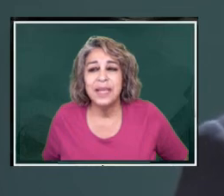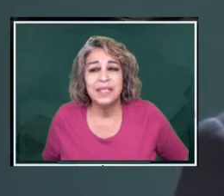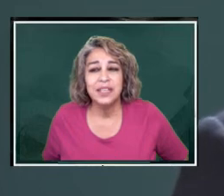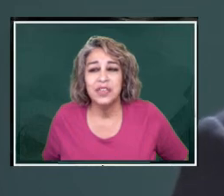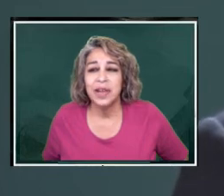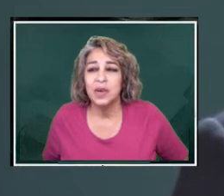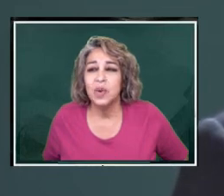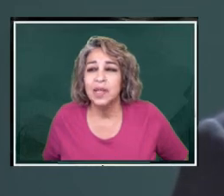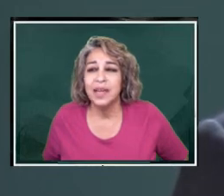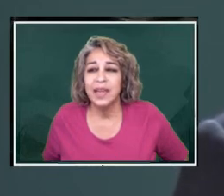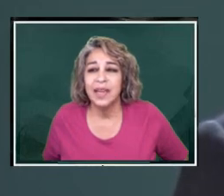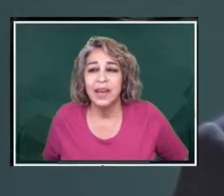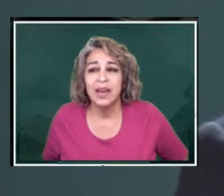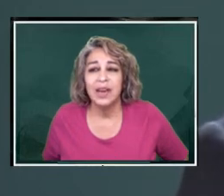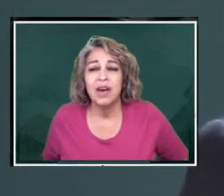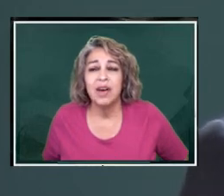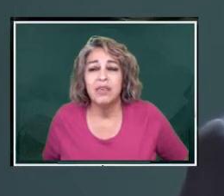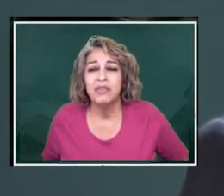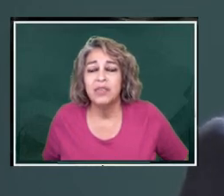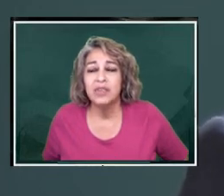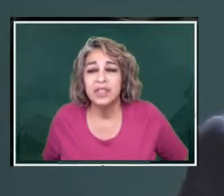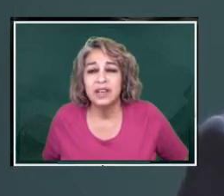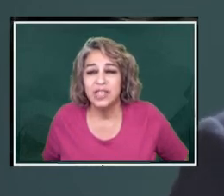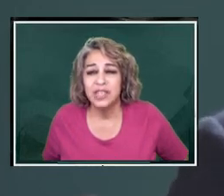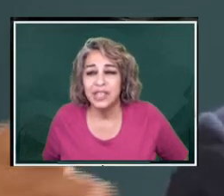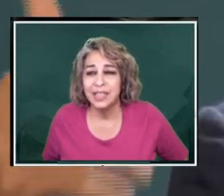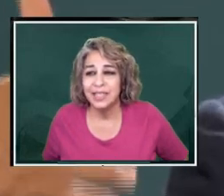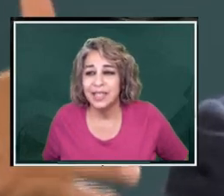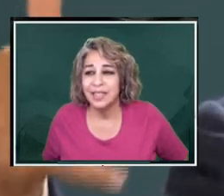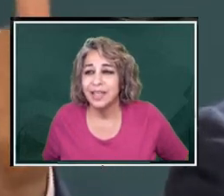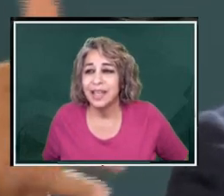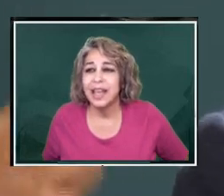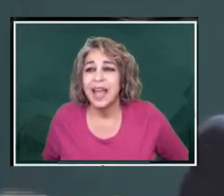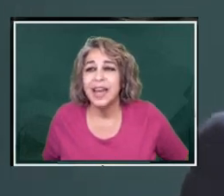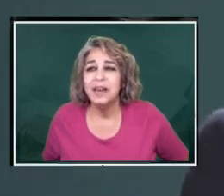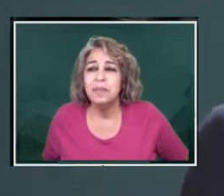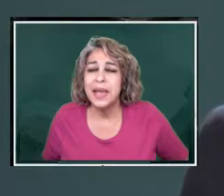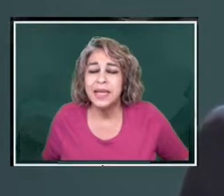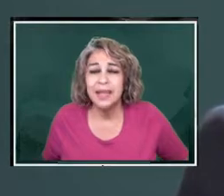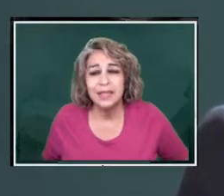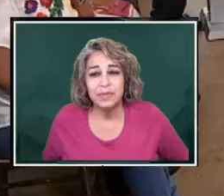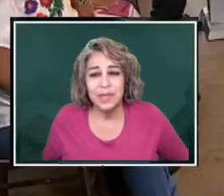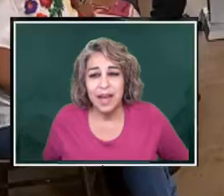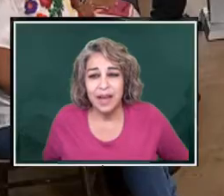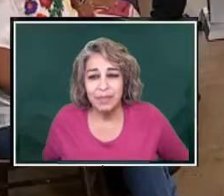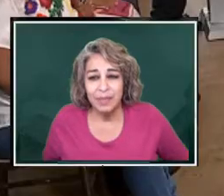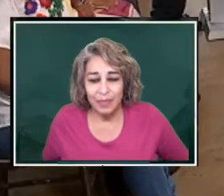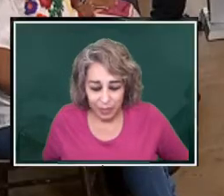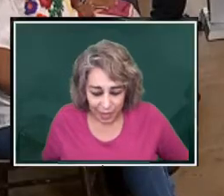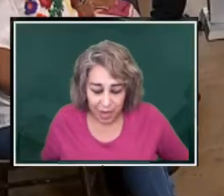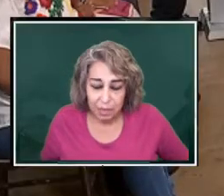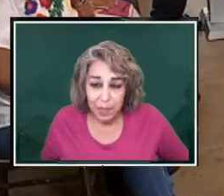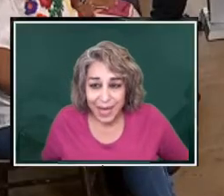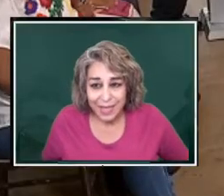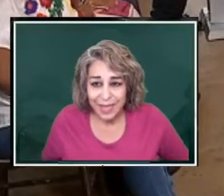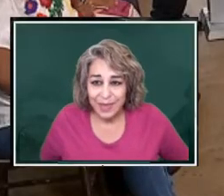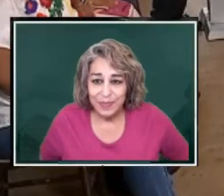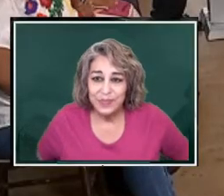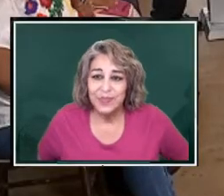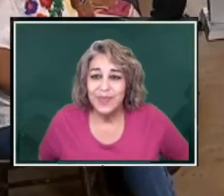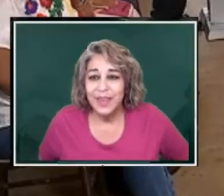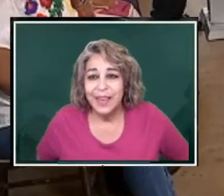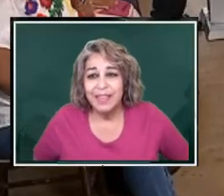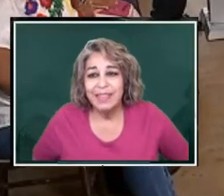Peace and tranquility are fruits of justice, and it may take us some time, but